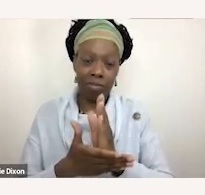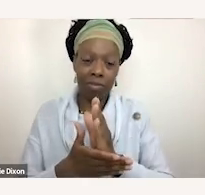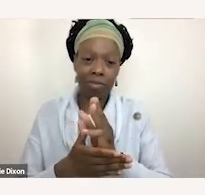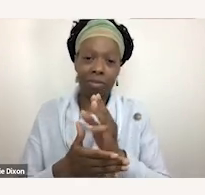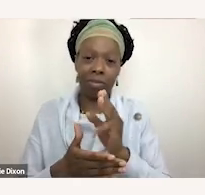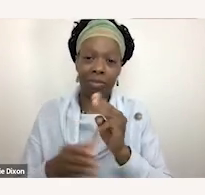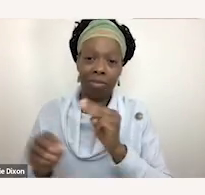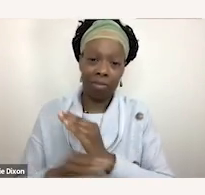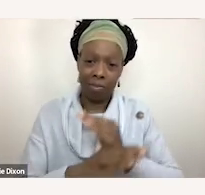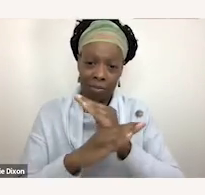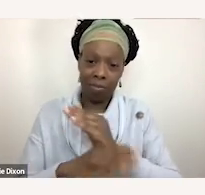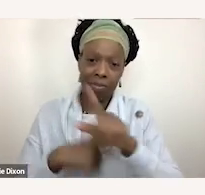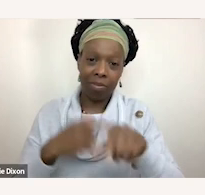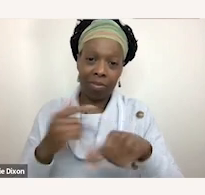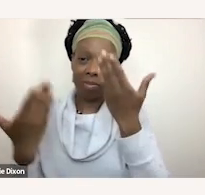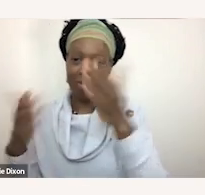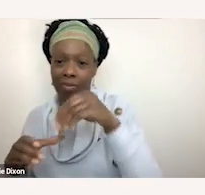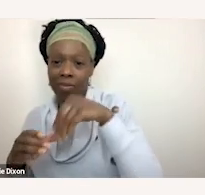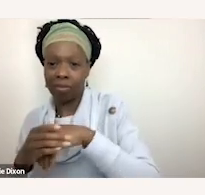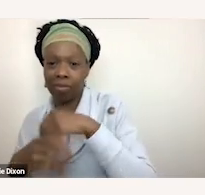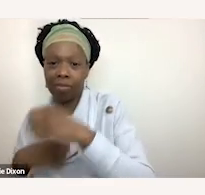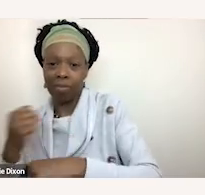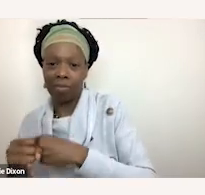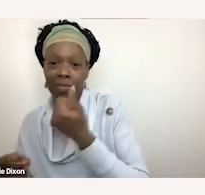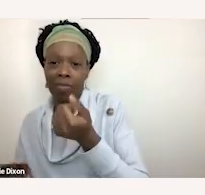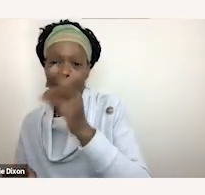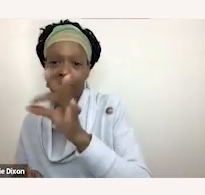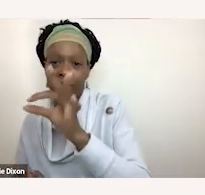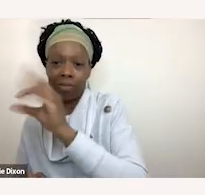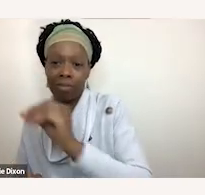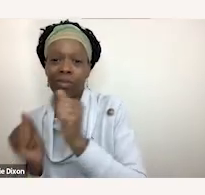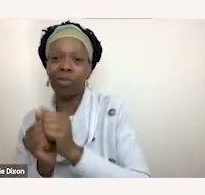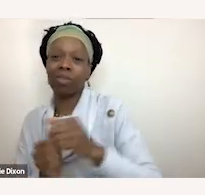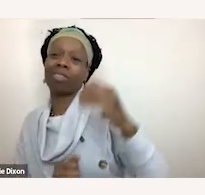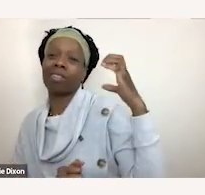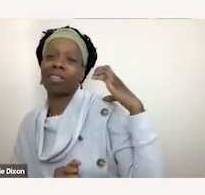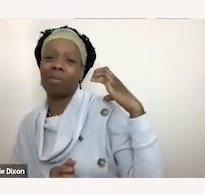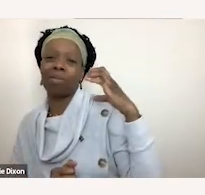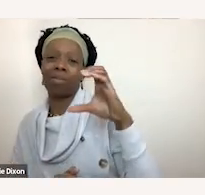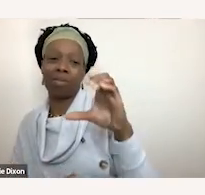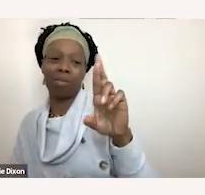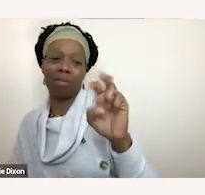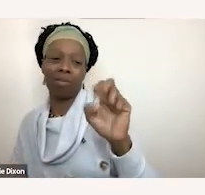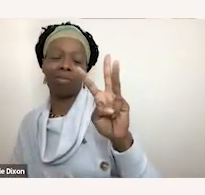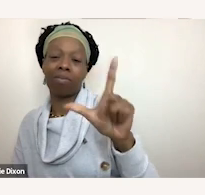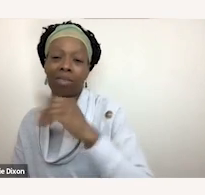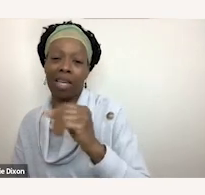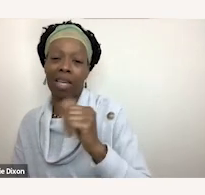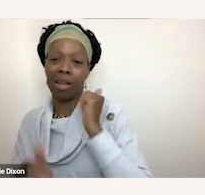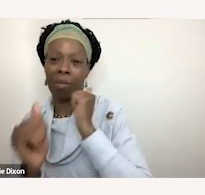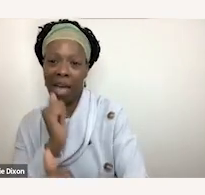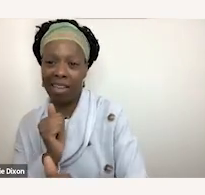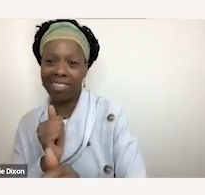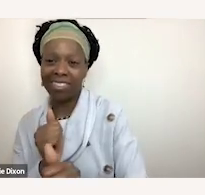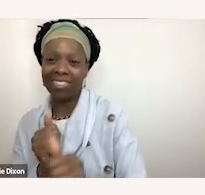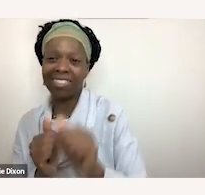up in the 1990s with the capital crawl and the passage of the ADA it's